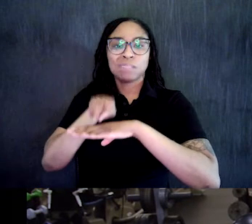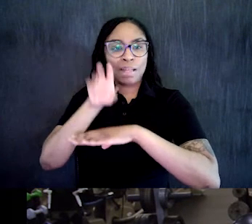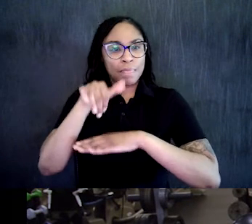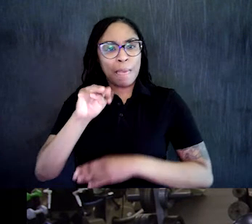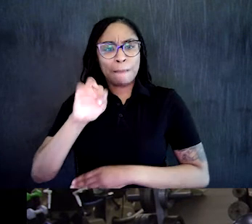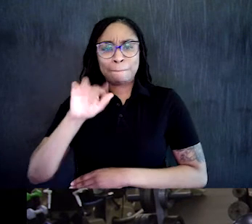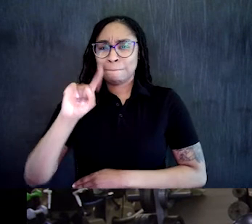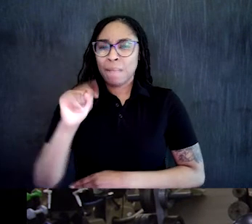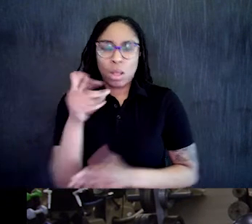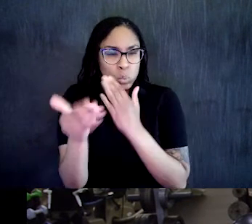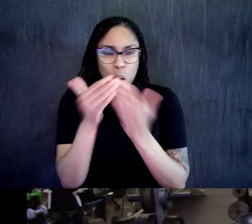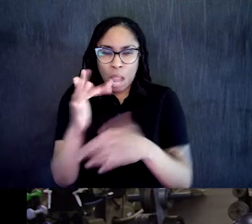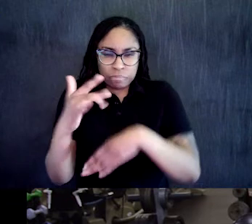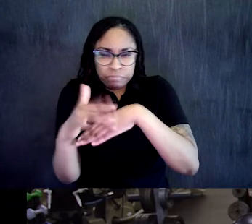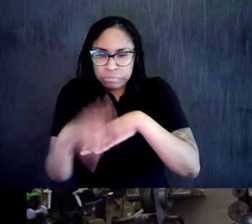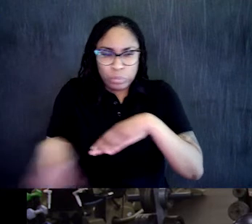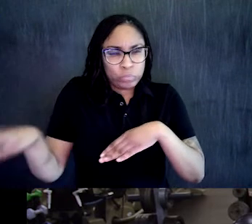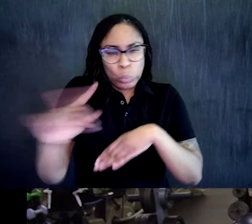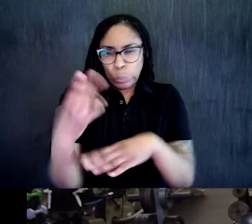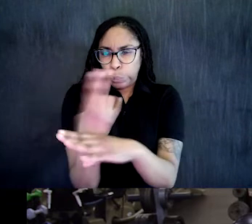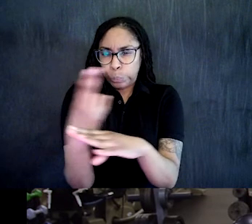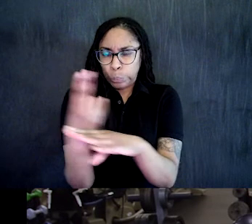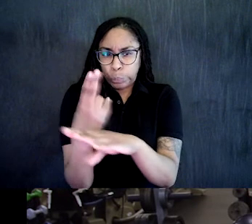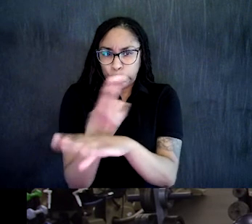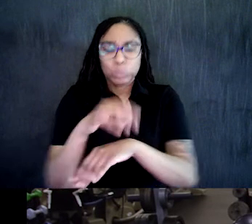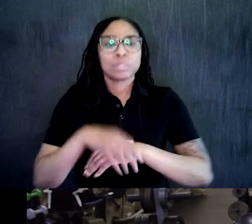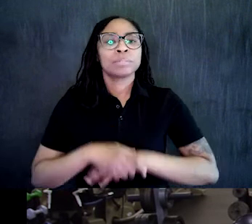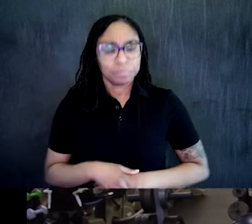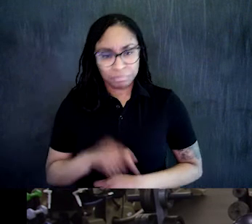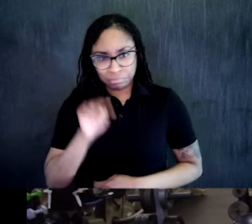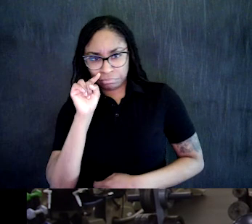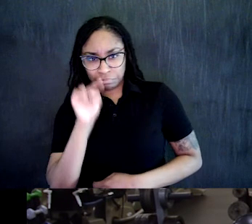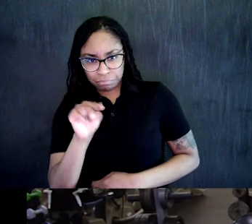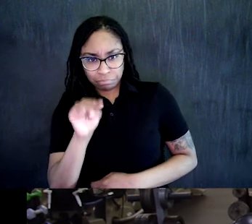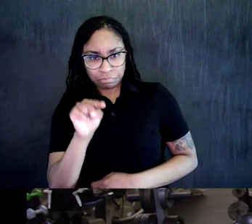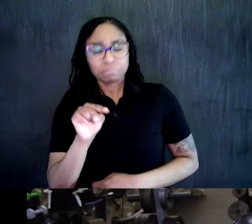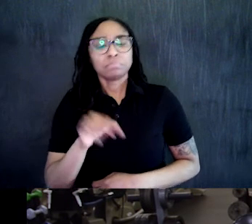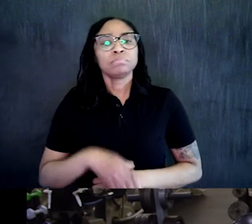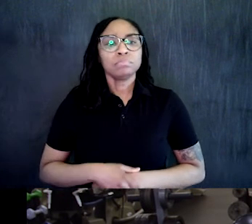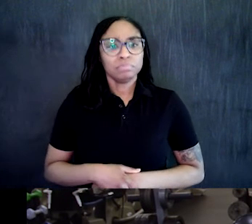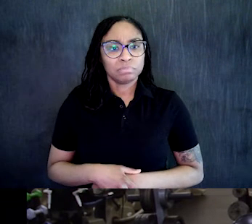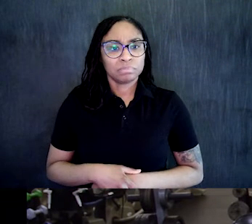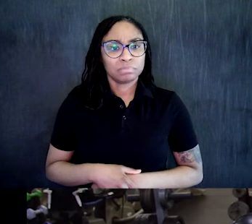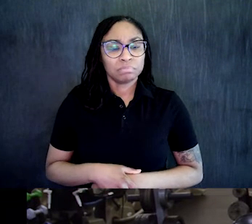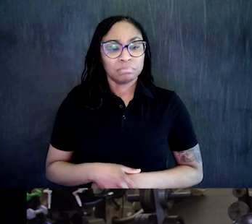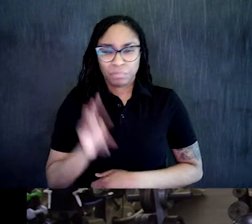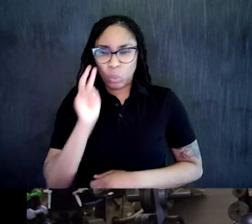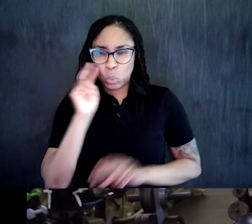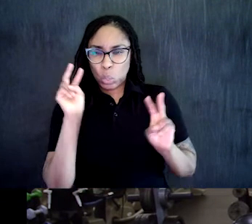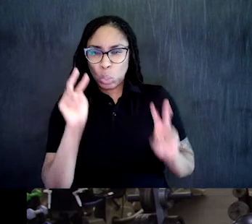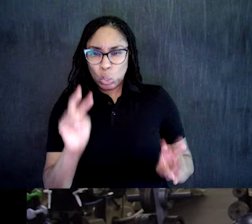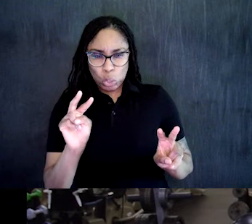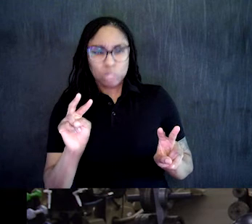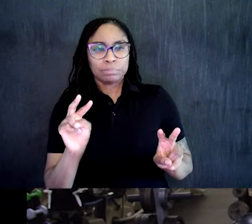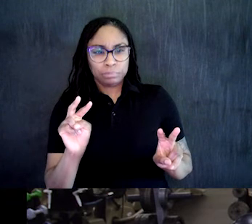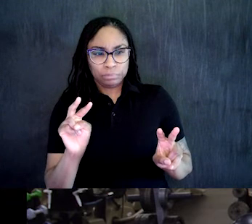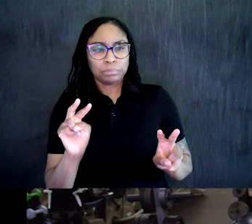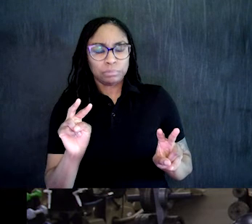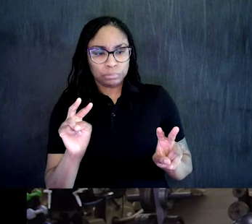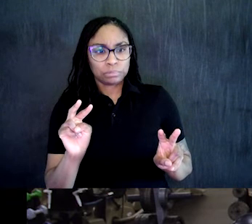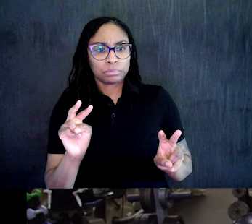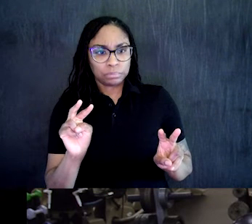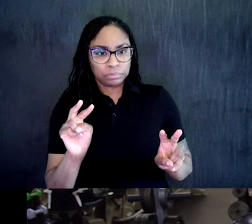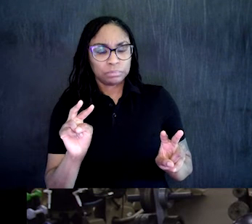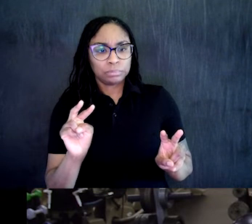Two. Good. Three. Count with me. Four. Five. Make sure we're breathing. Good. About halfway